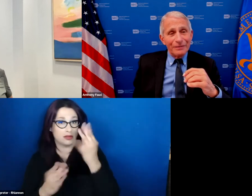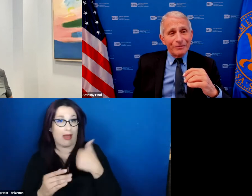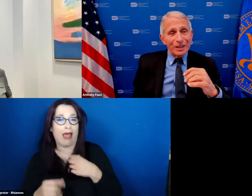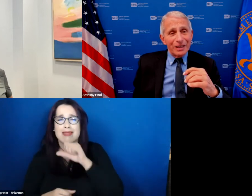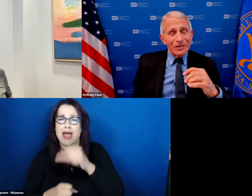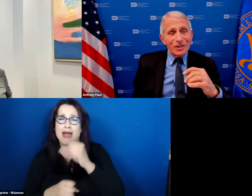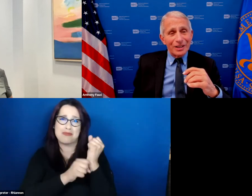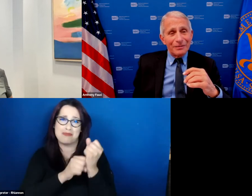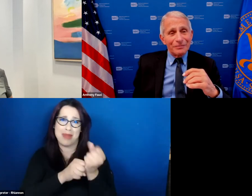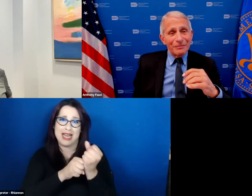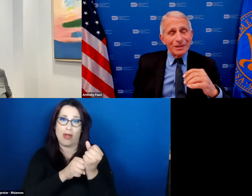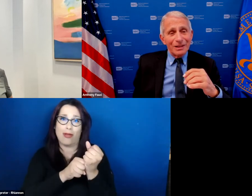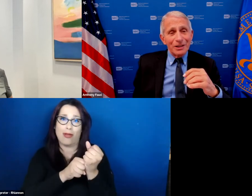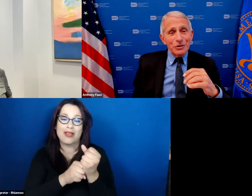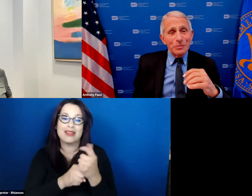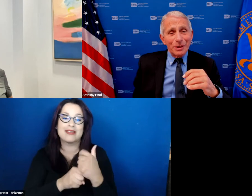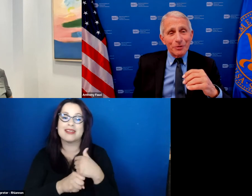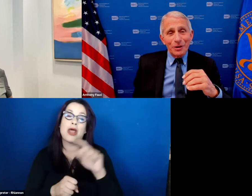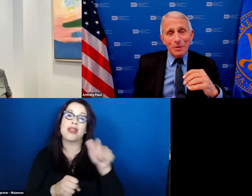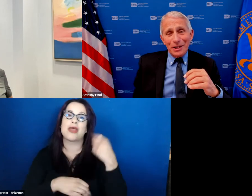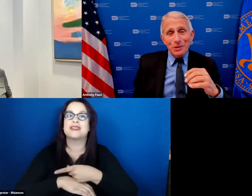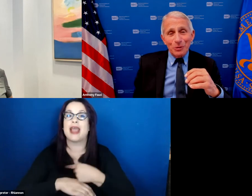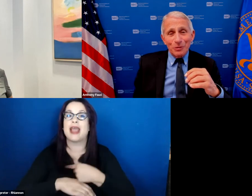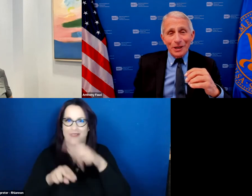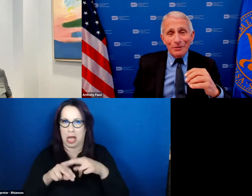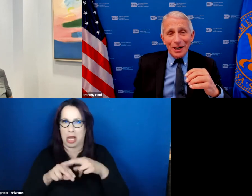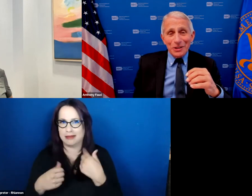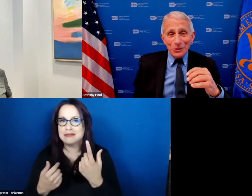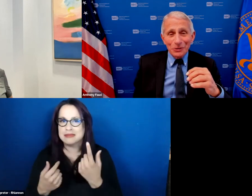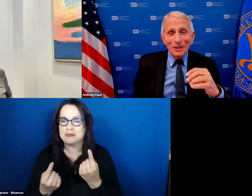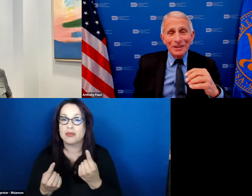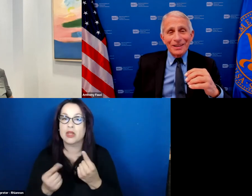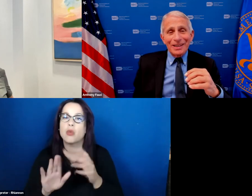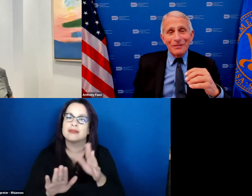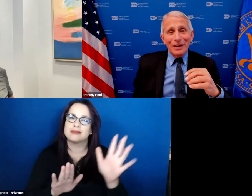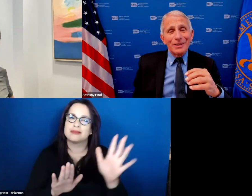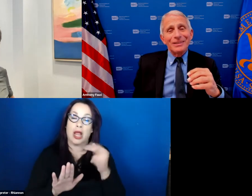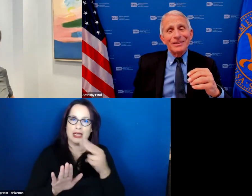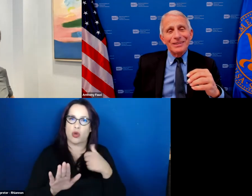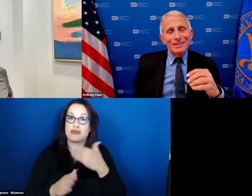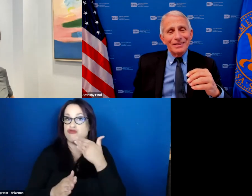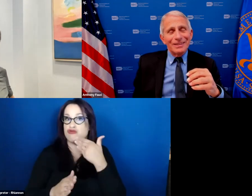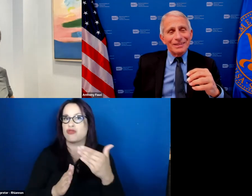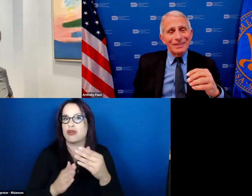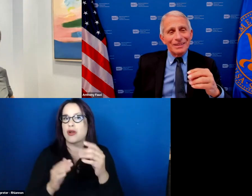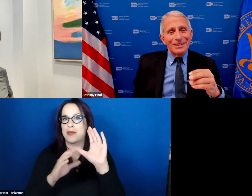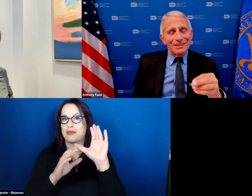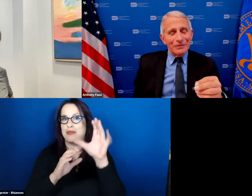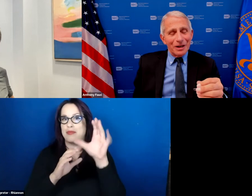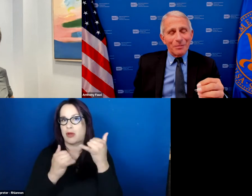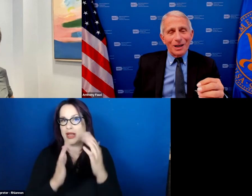is um I used to be a pretty good basketball player in high school and I've never uh